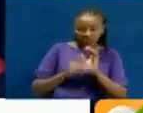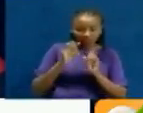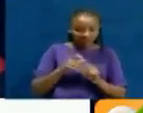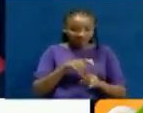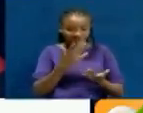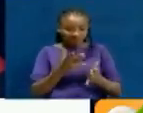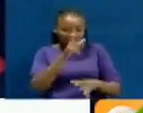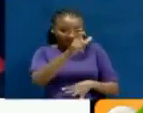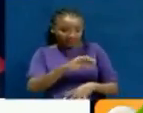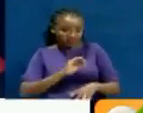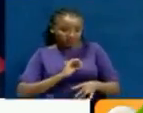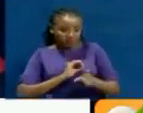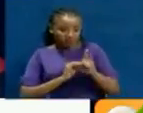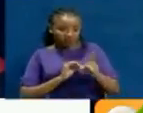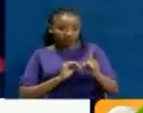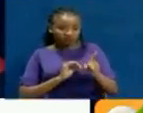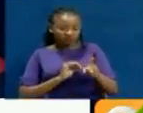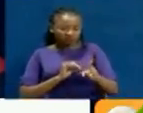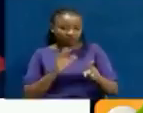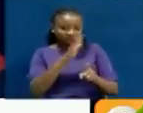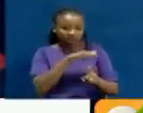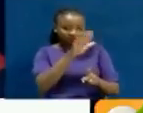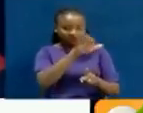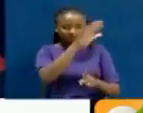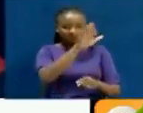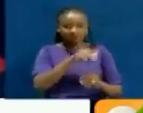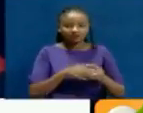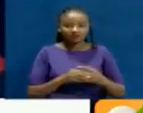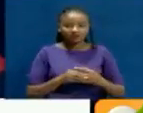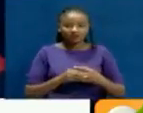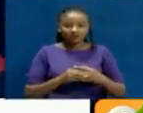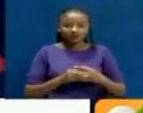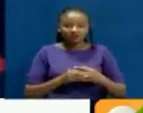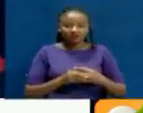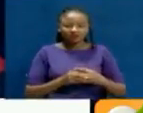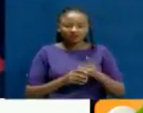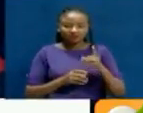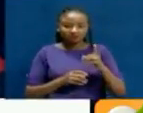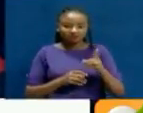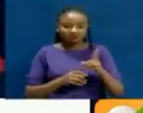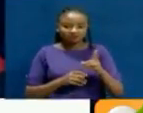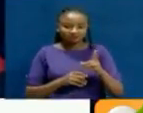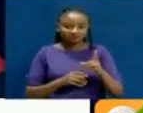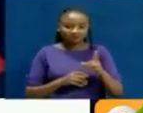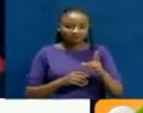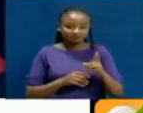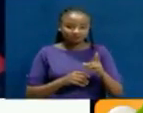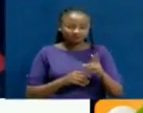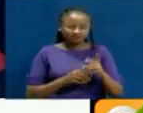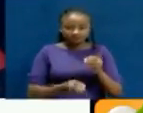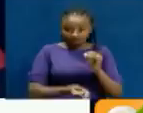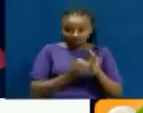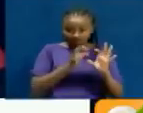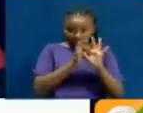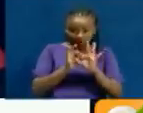of those units that fall under the Sectional Properties Act, the corporation that is established under the Sectional Properties Act